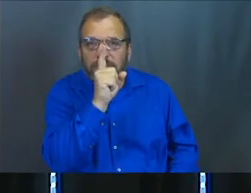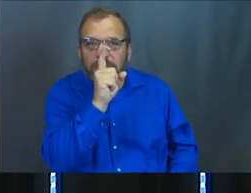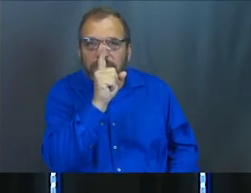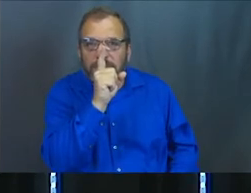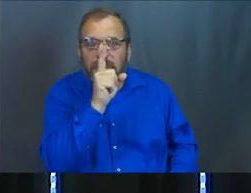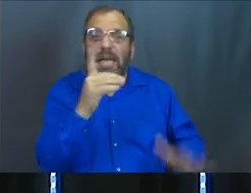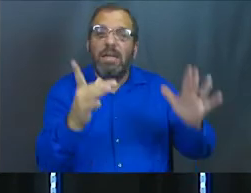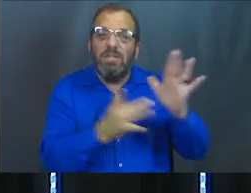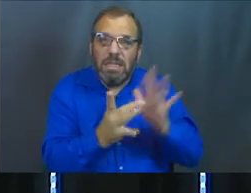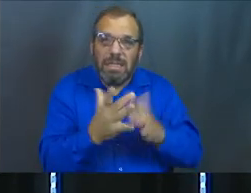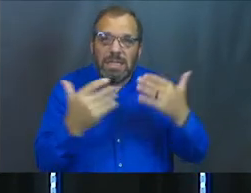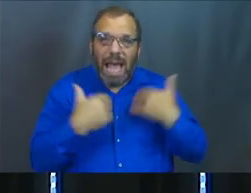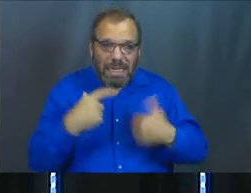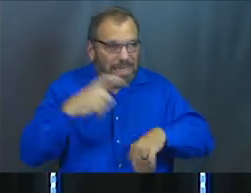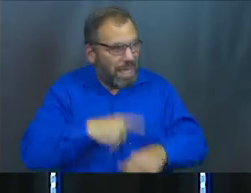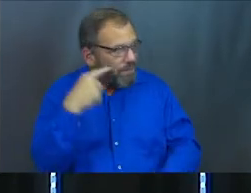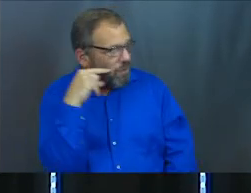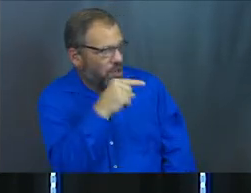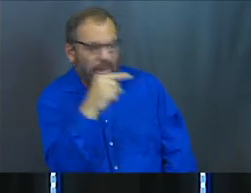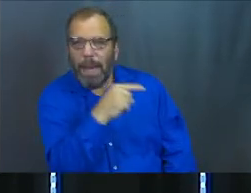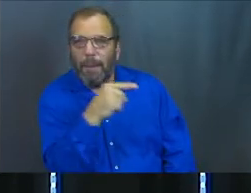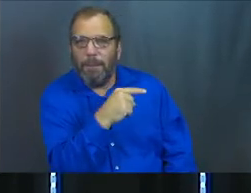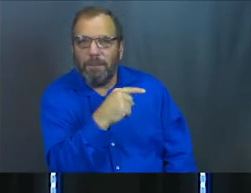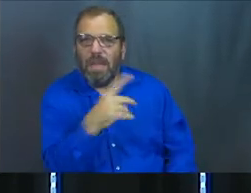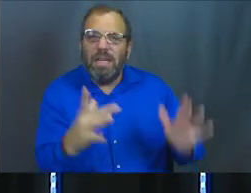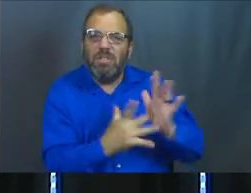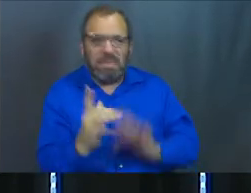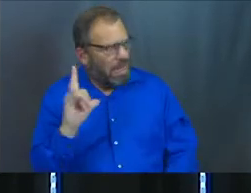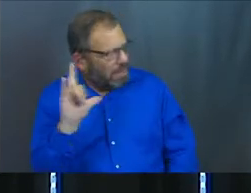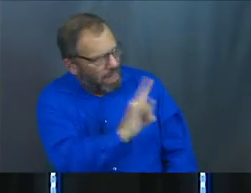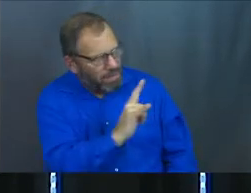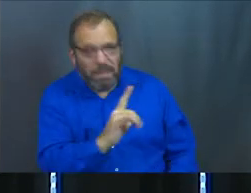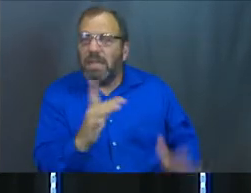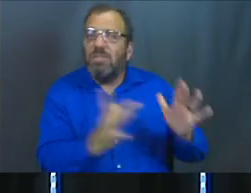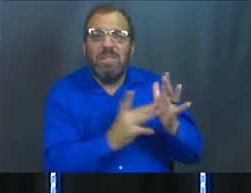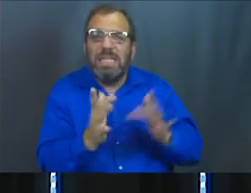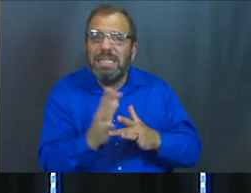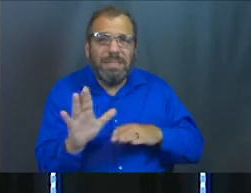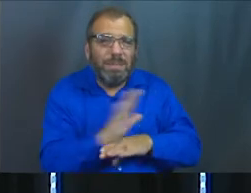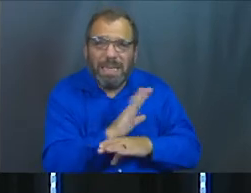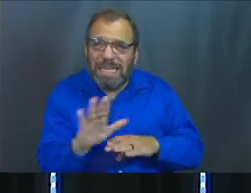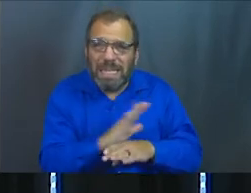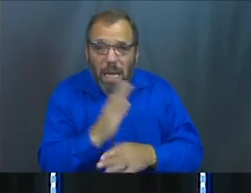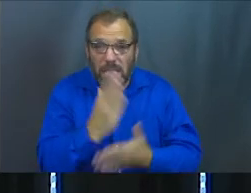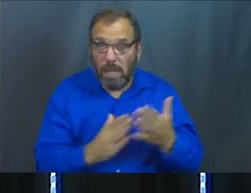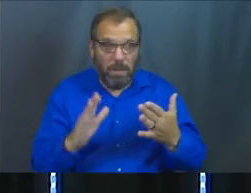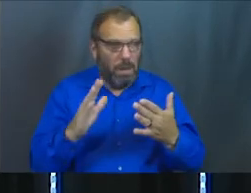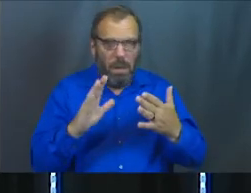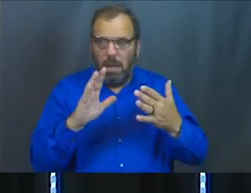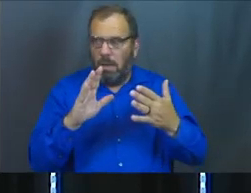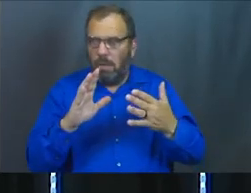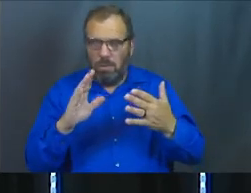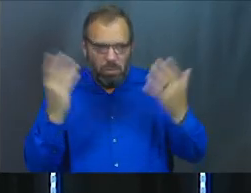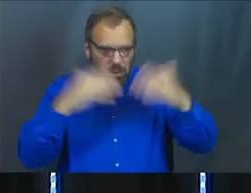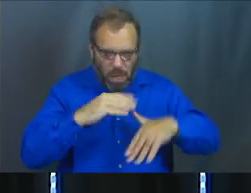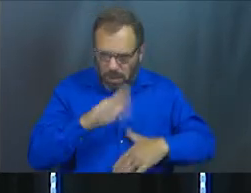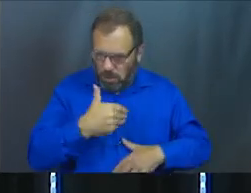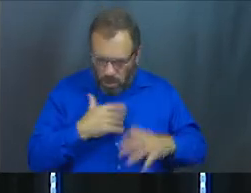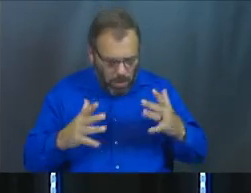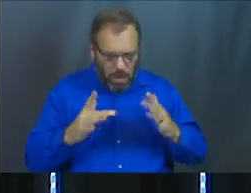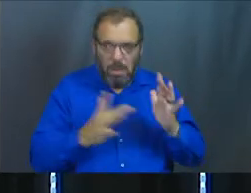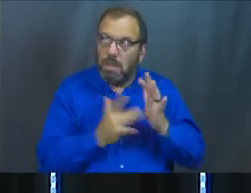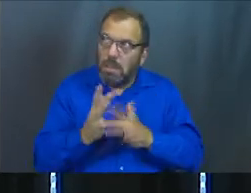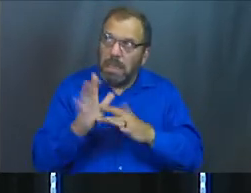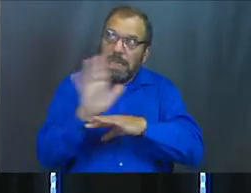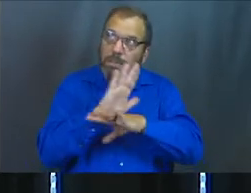Jesus has time for him. Jesus loves him. Jesus is never too busy. Some of you in your, your dark night of the soul and you're